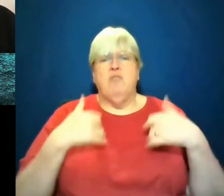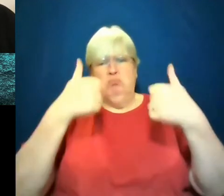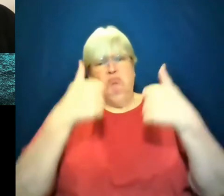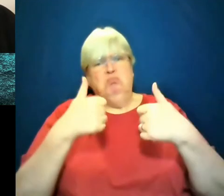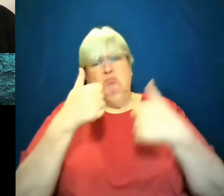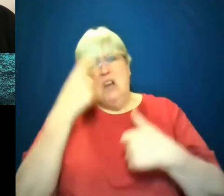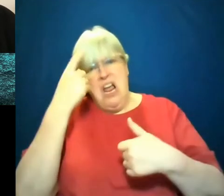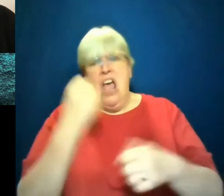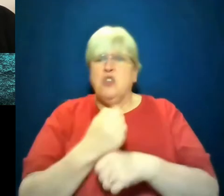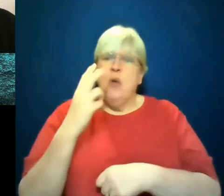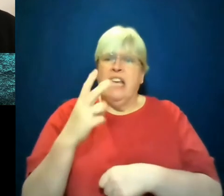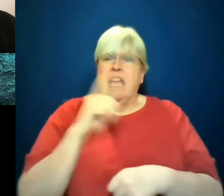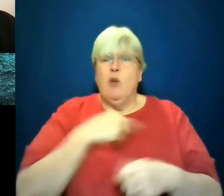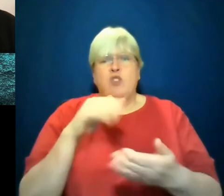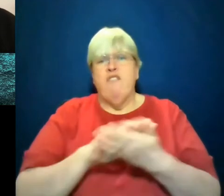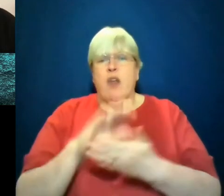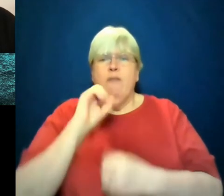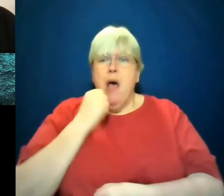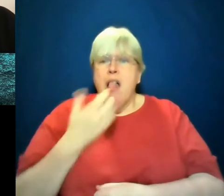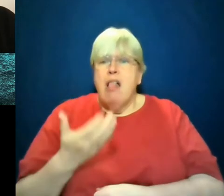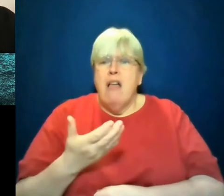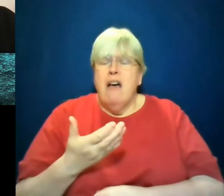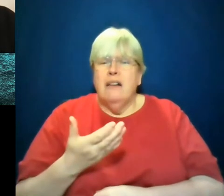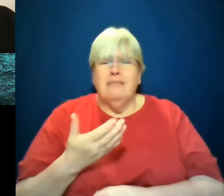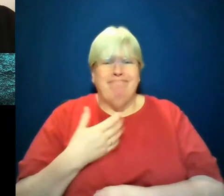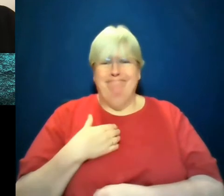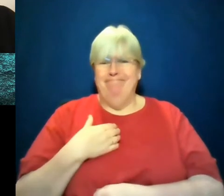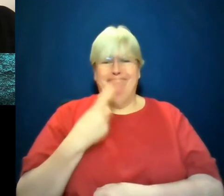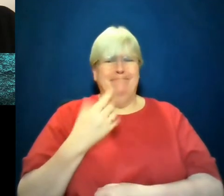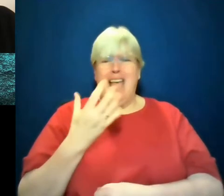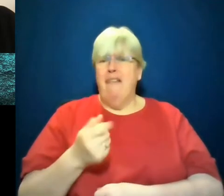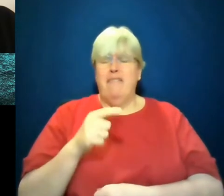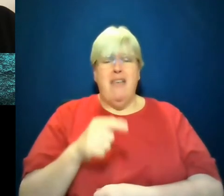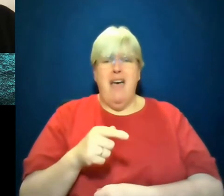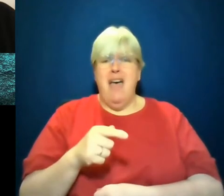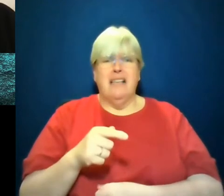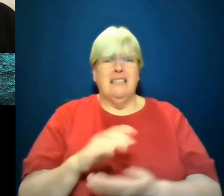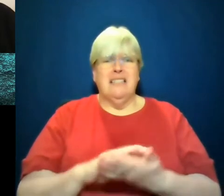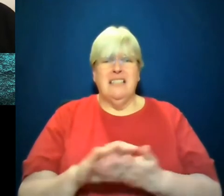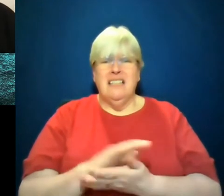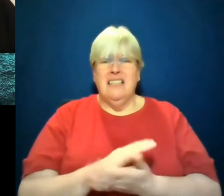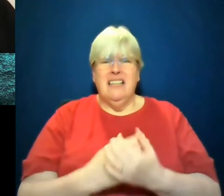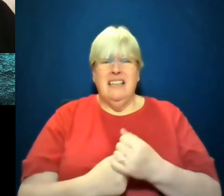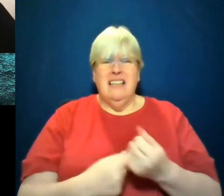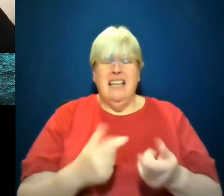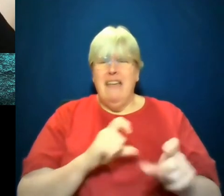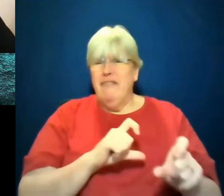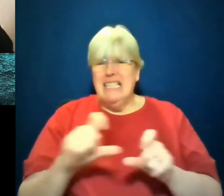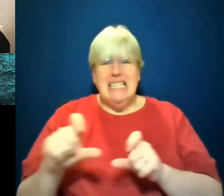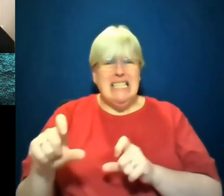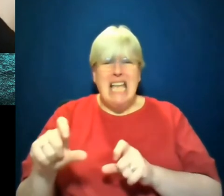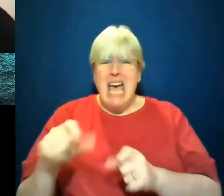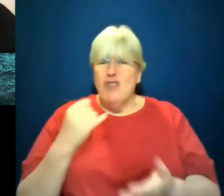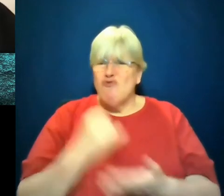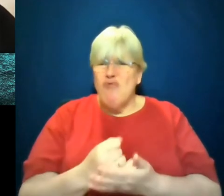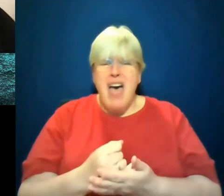it again? Can you even have forgiveness if the original injury is still occurring? How can I forgive